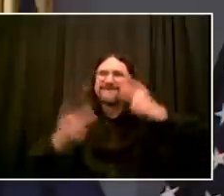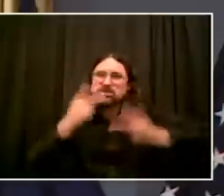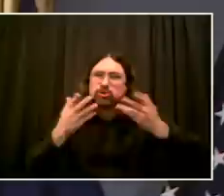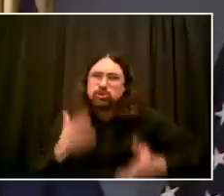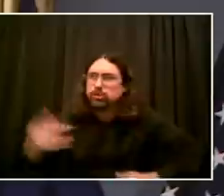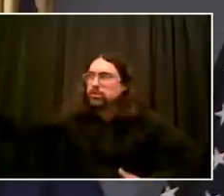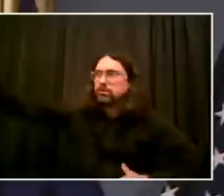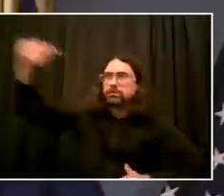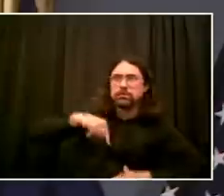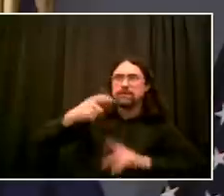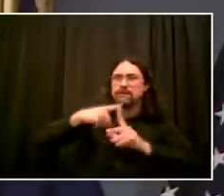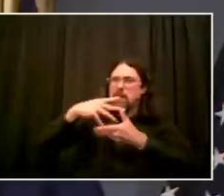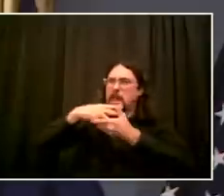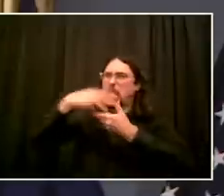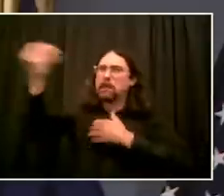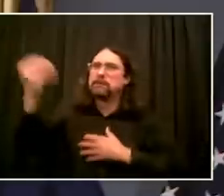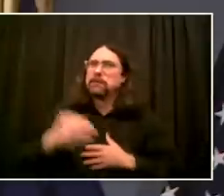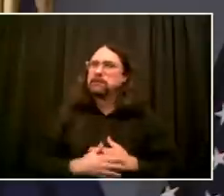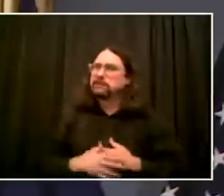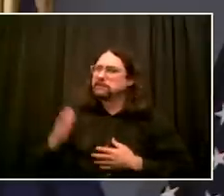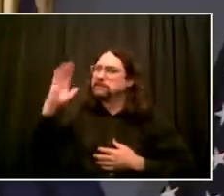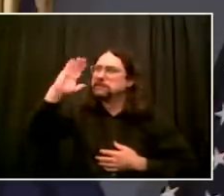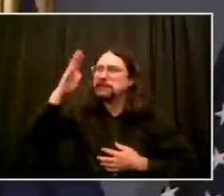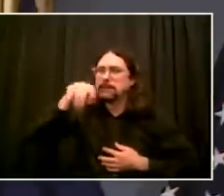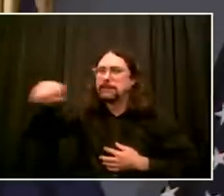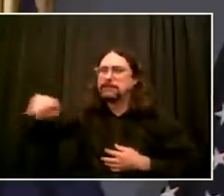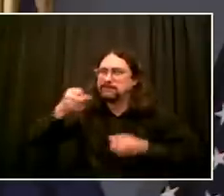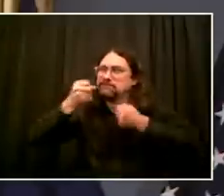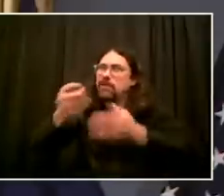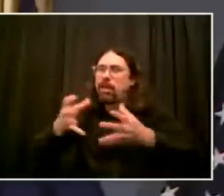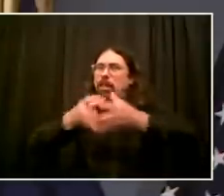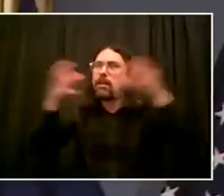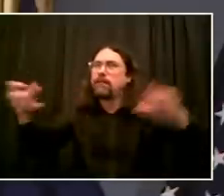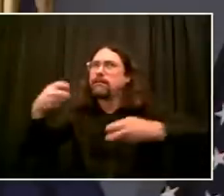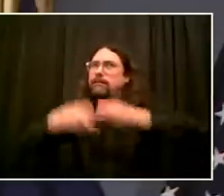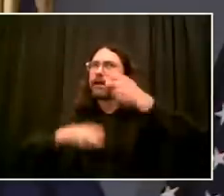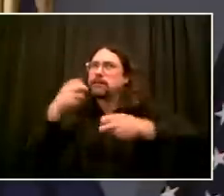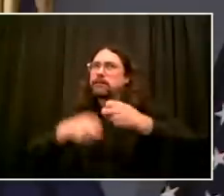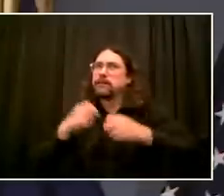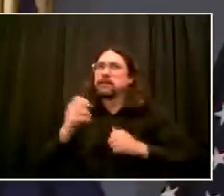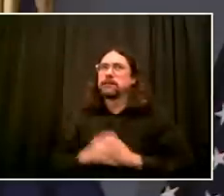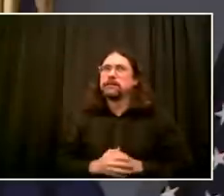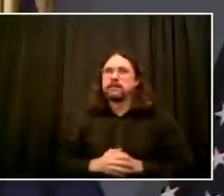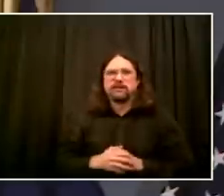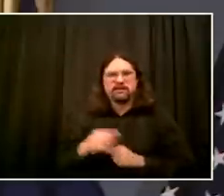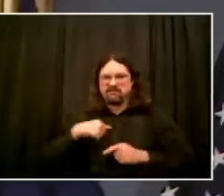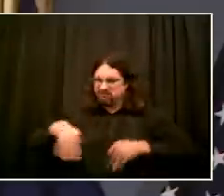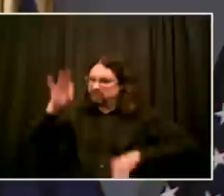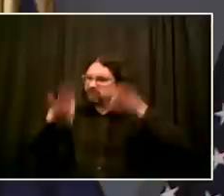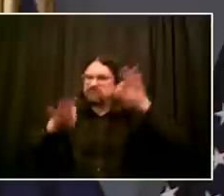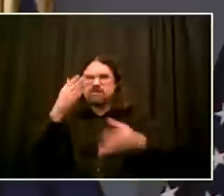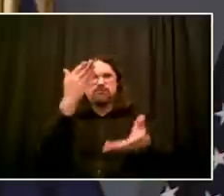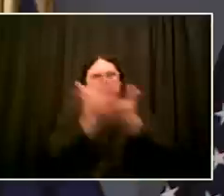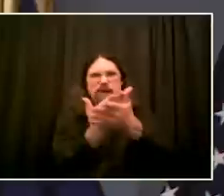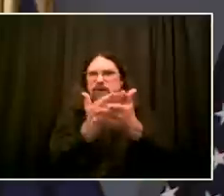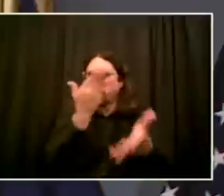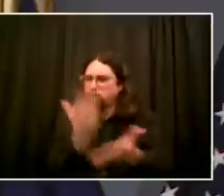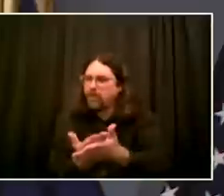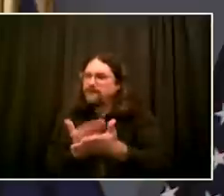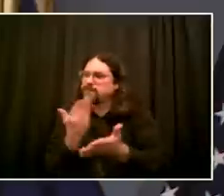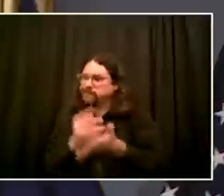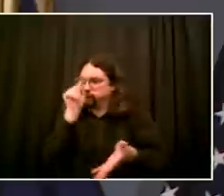not accidental stuff. This is not informal stuff. You'll see it's a systematic pattern.